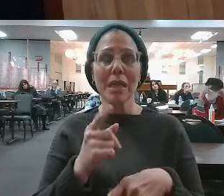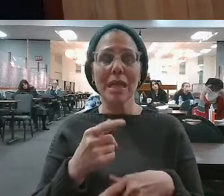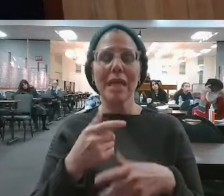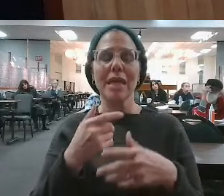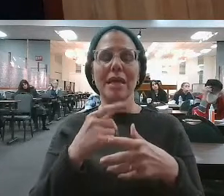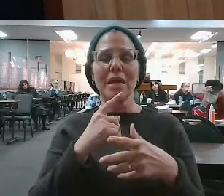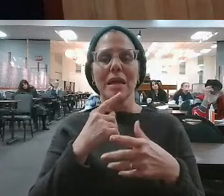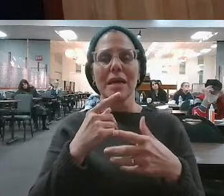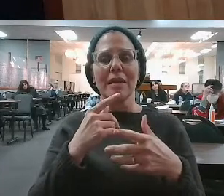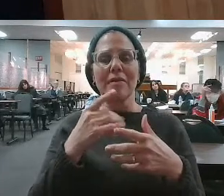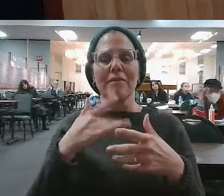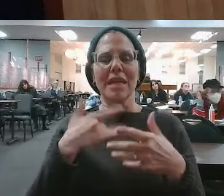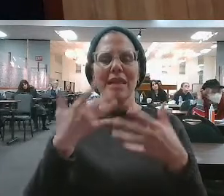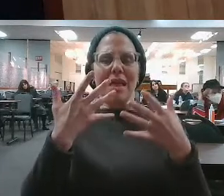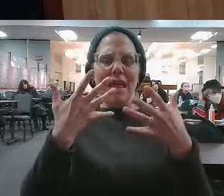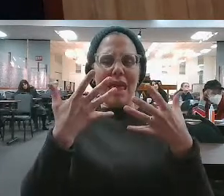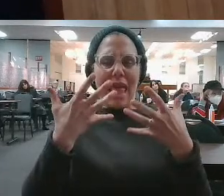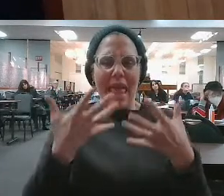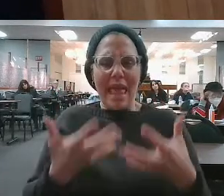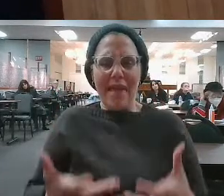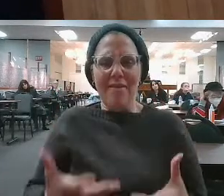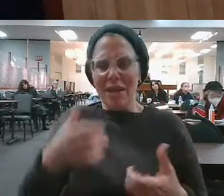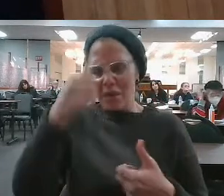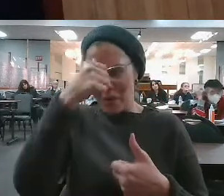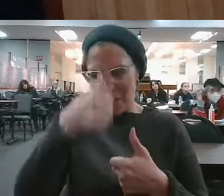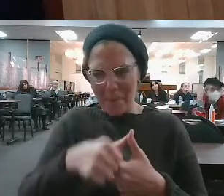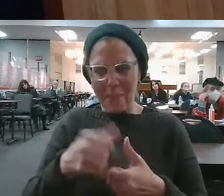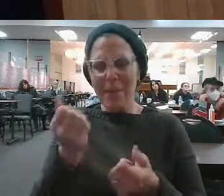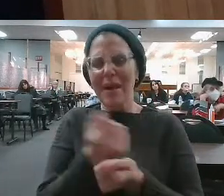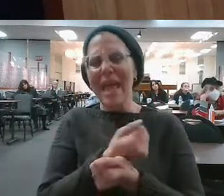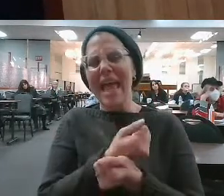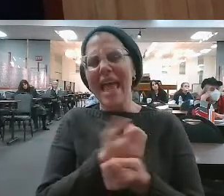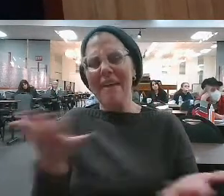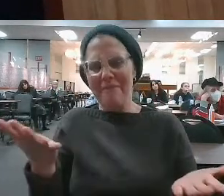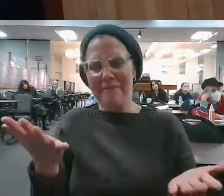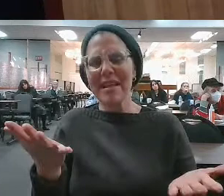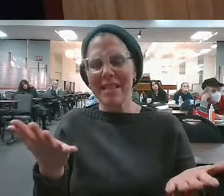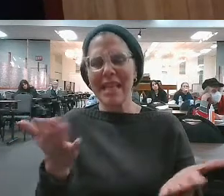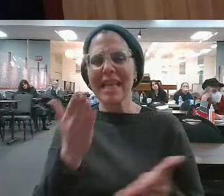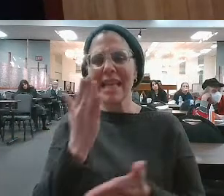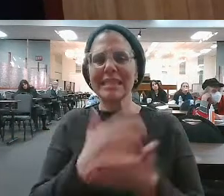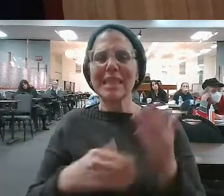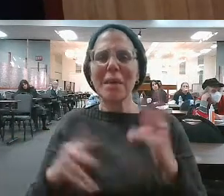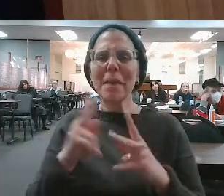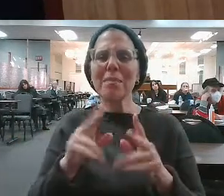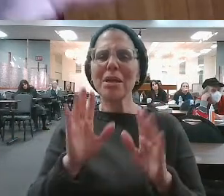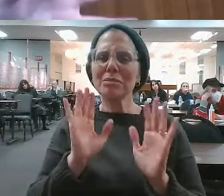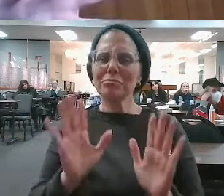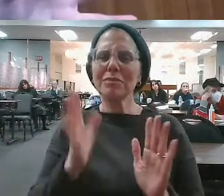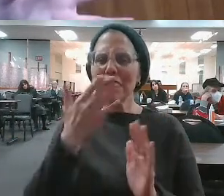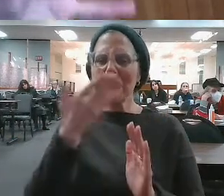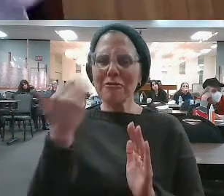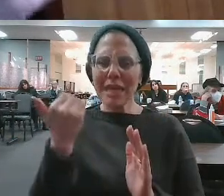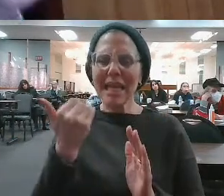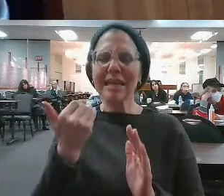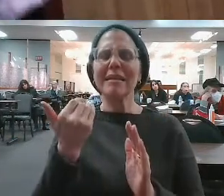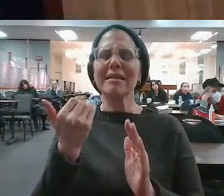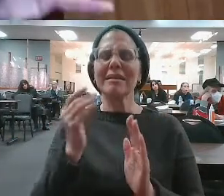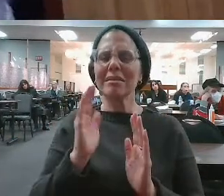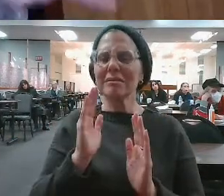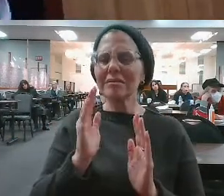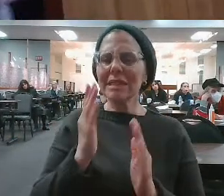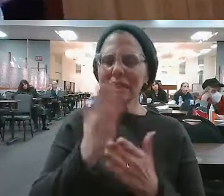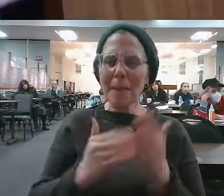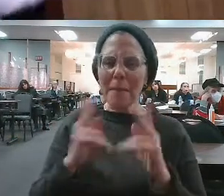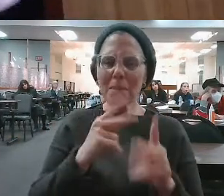have a carry-on. And some people are buying extra pieces of luggage. Some people have to hire a porter. Right? But